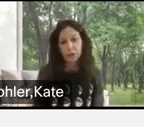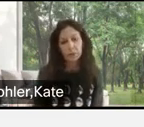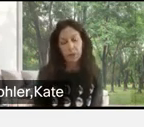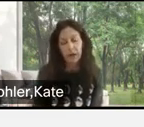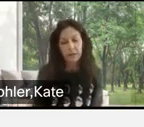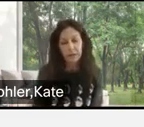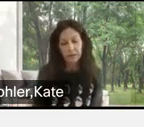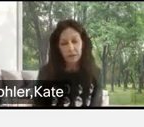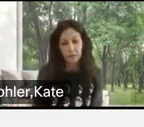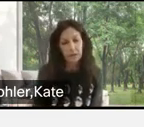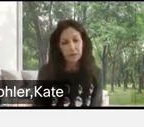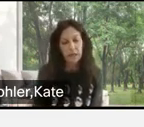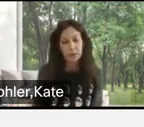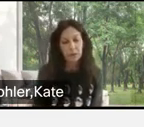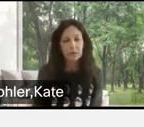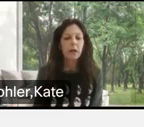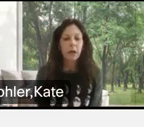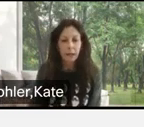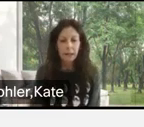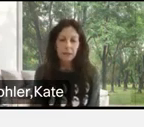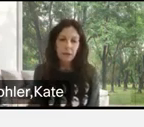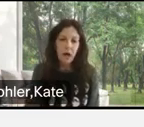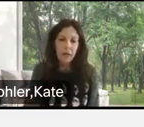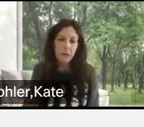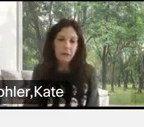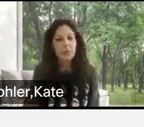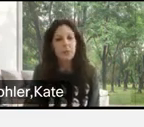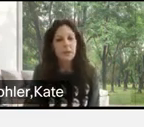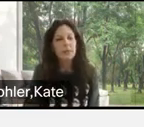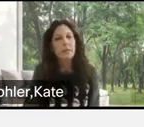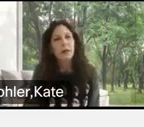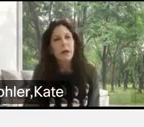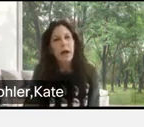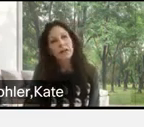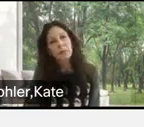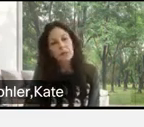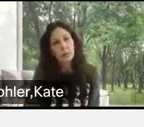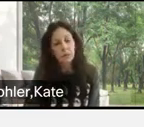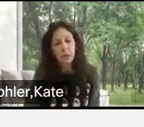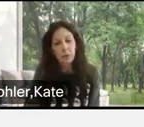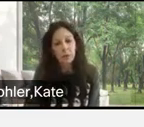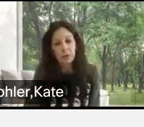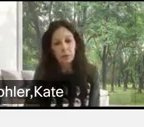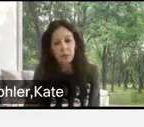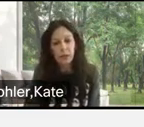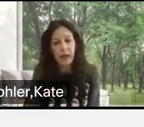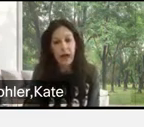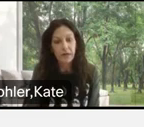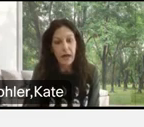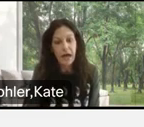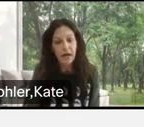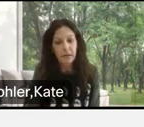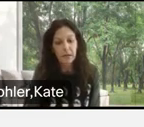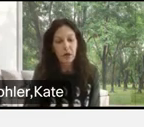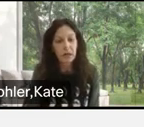allyship and privacy misconceptions, I like to talk about this because, as a person with bipolar disorder, and